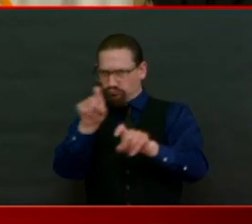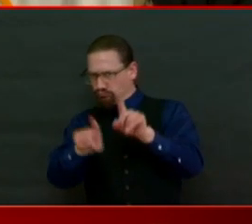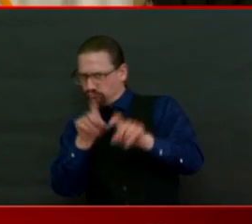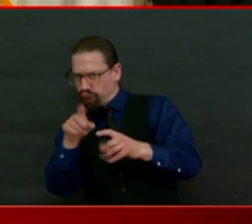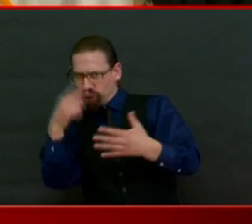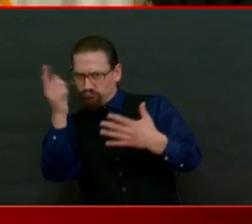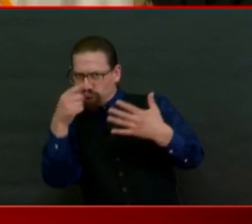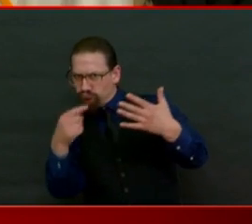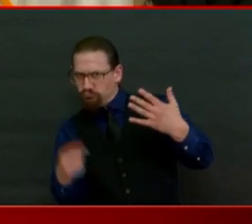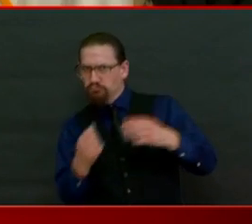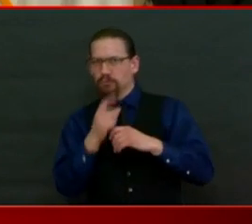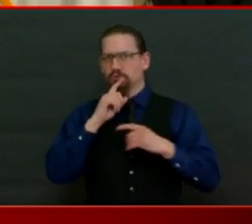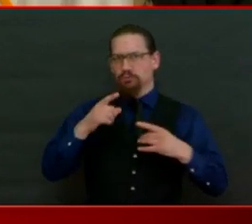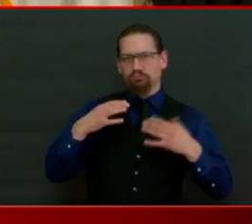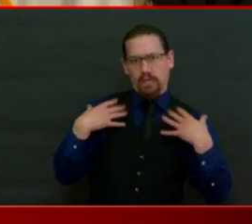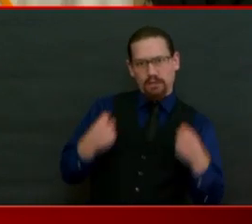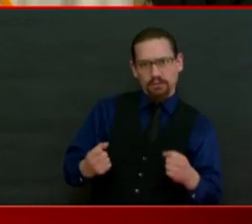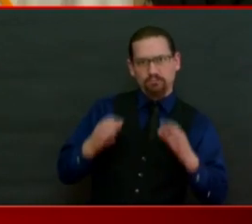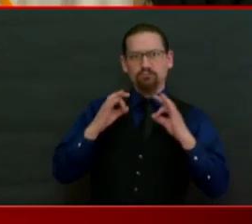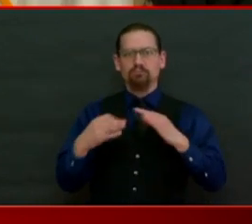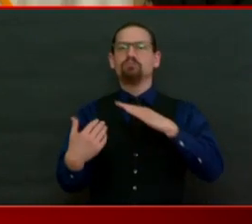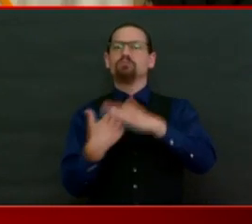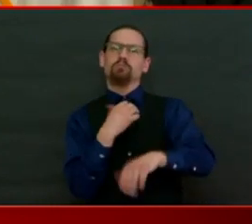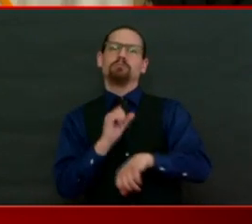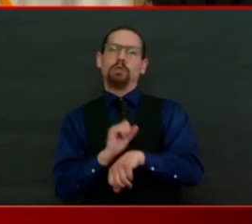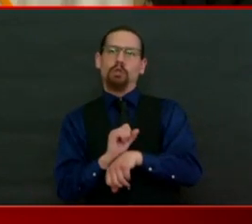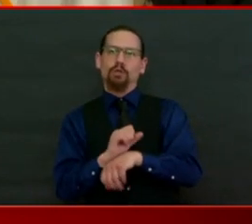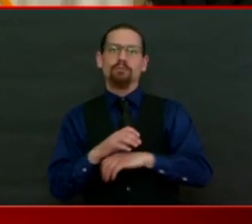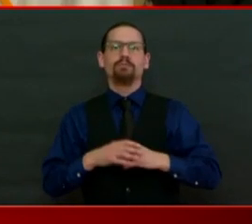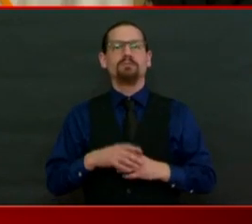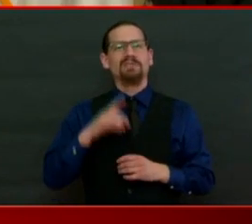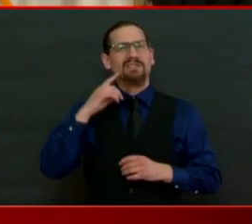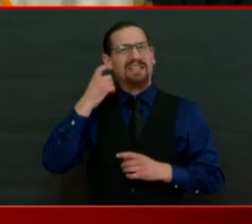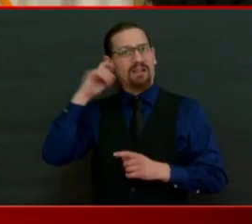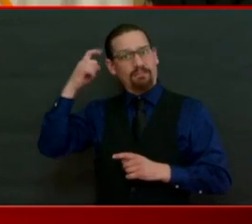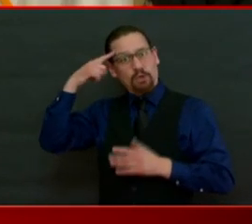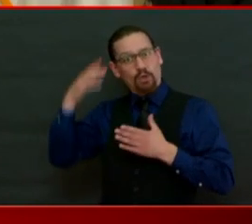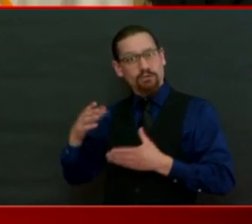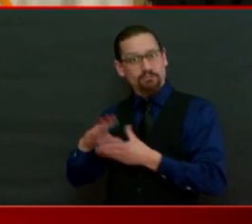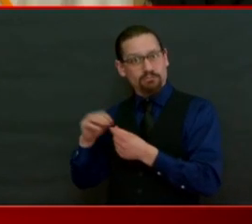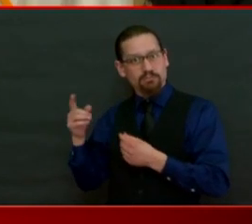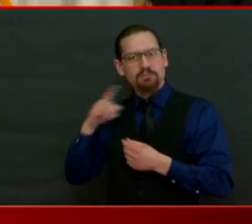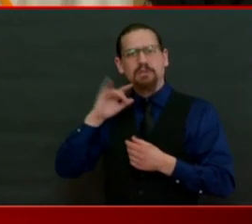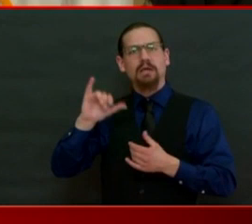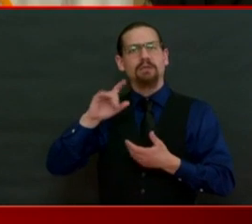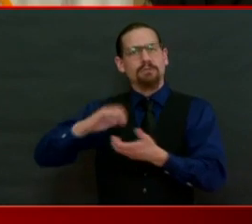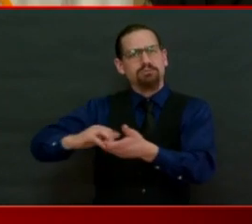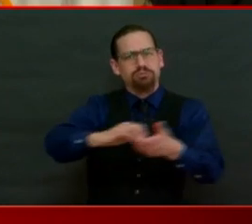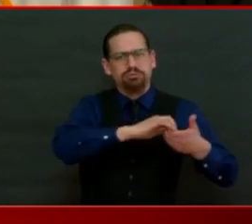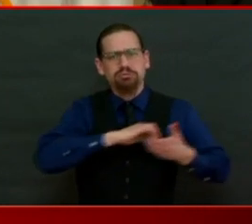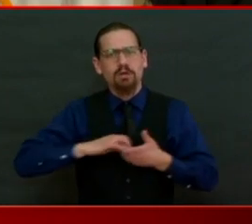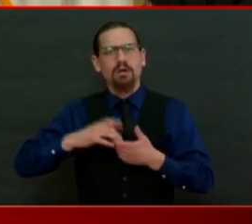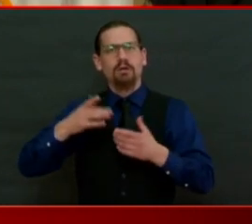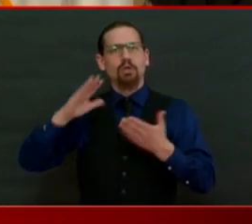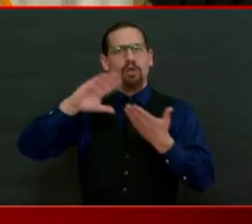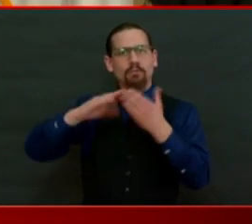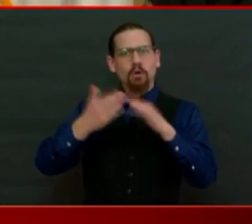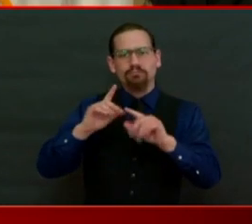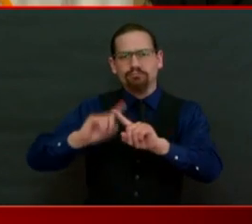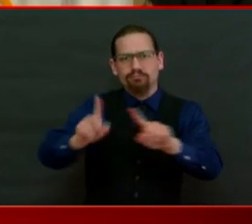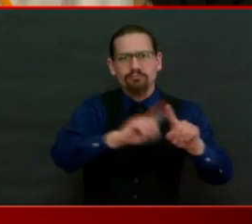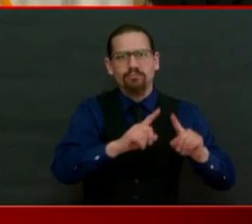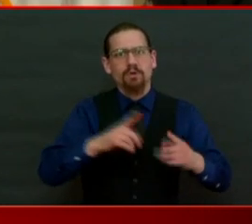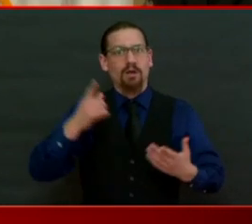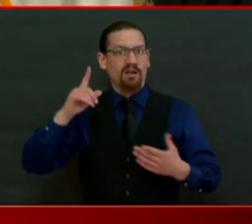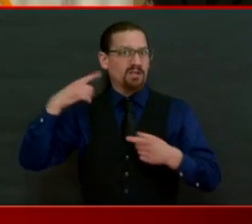the governor referred to with community members, the messages that I have said with our health equity zones and many others throughout